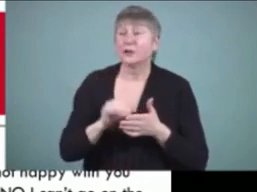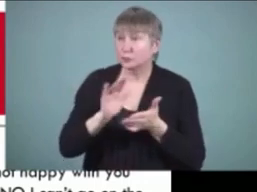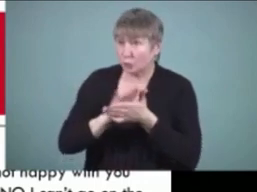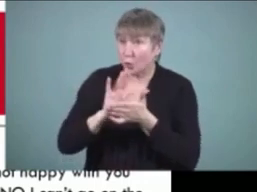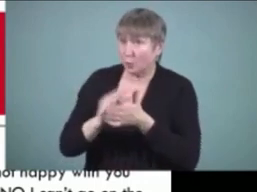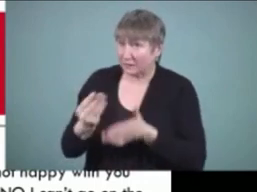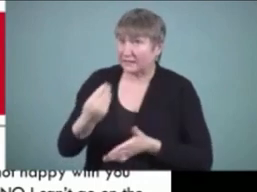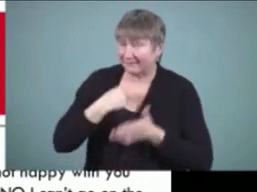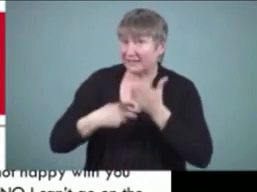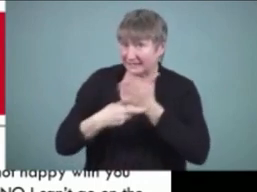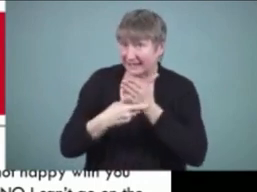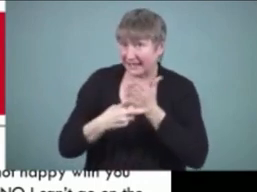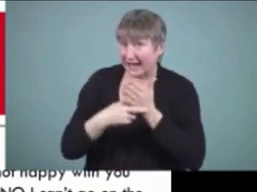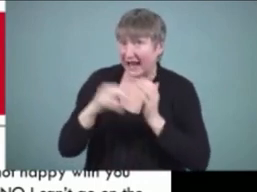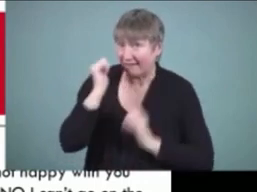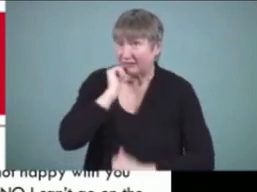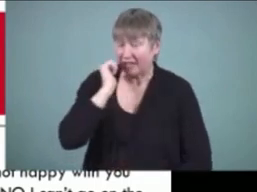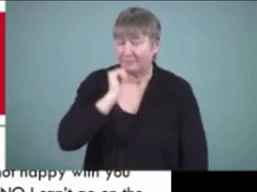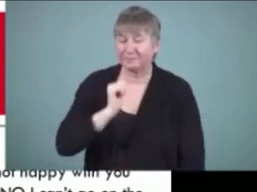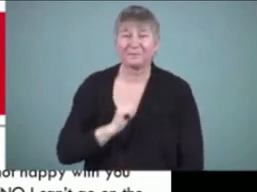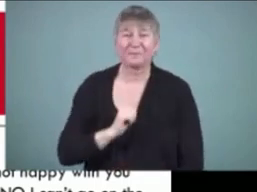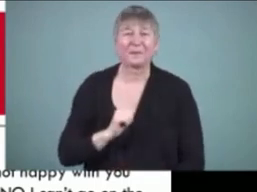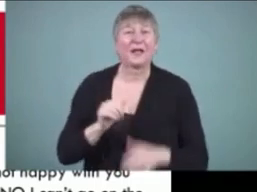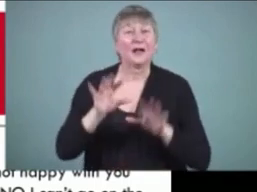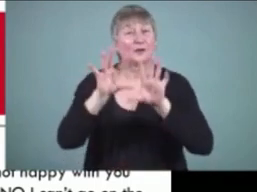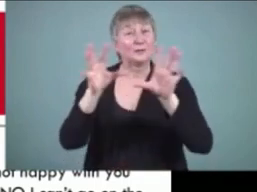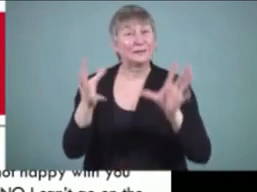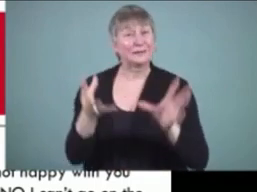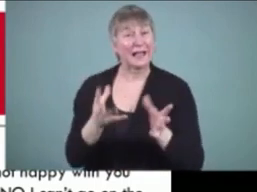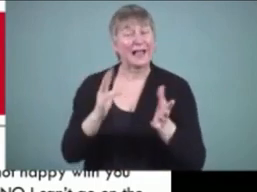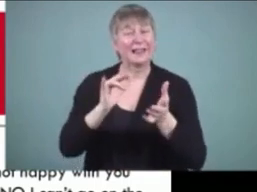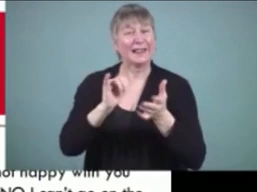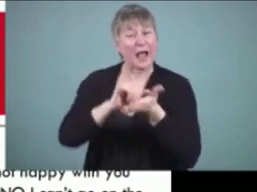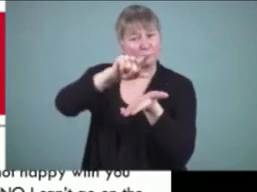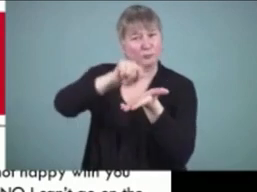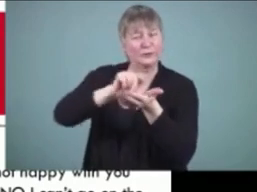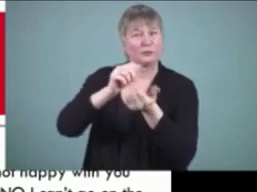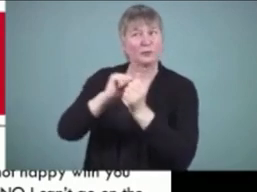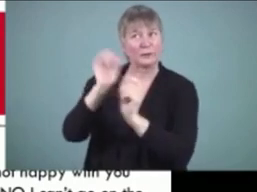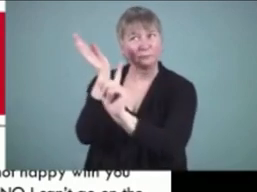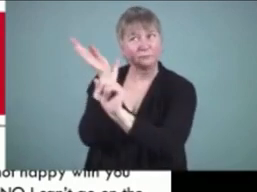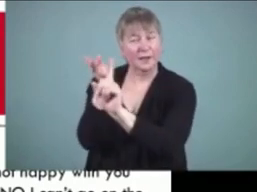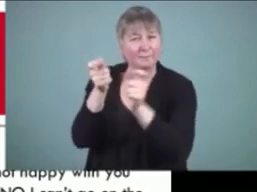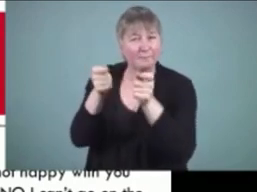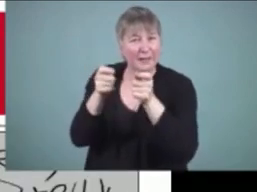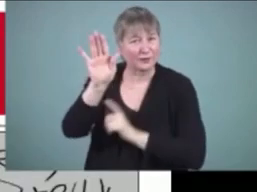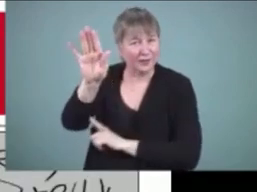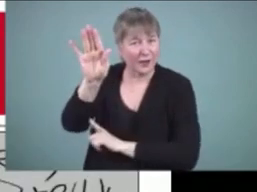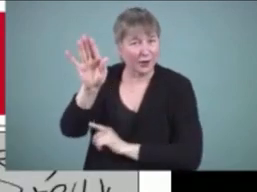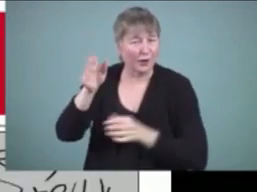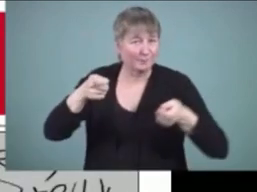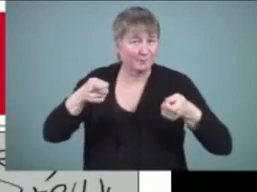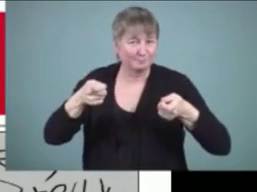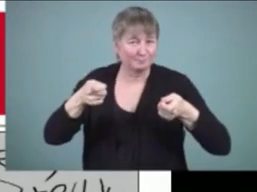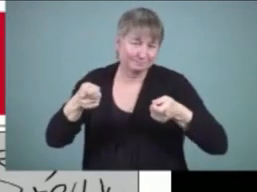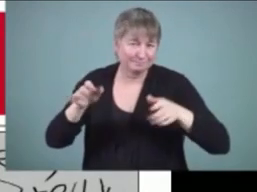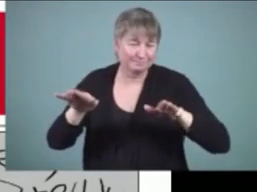He's wanting something. He wants to manage their behavior and he's using print to do it. Next slide.